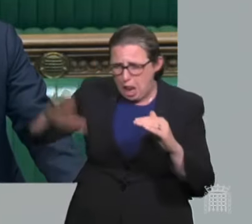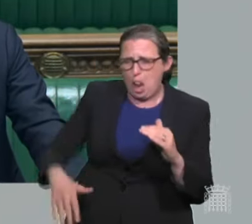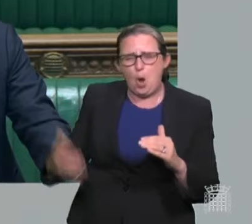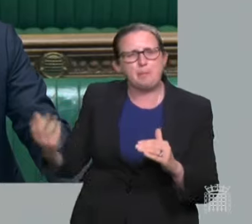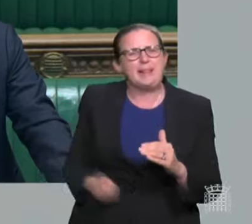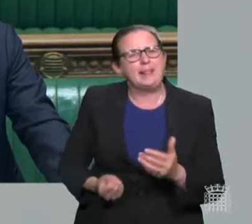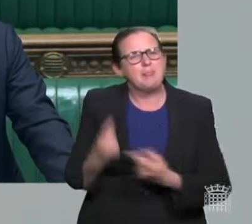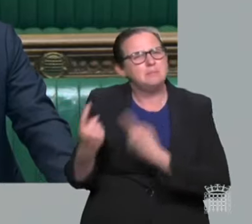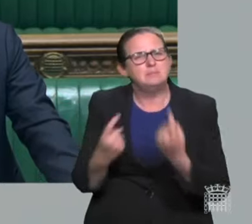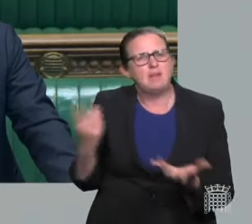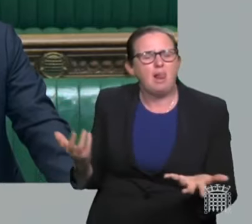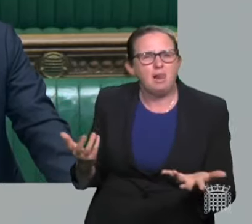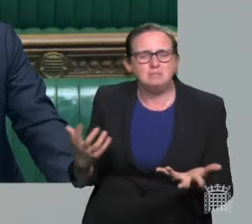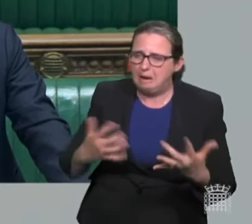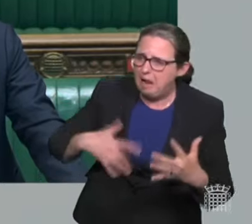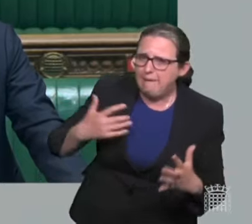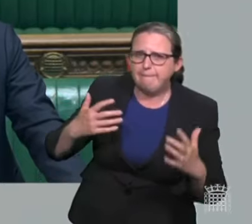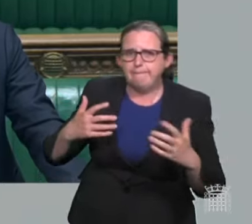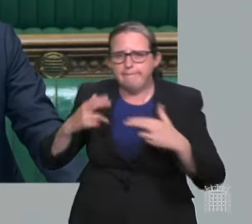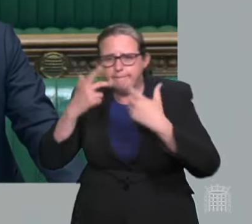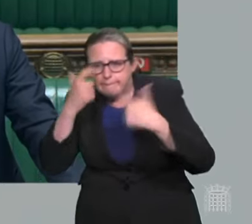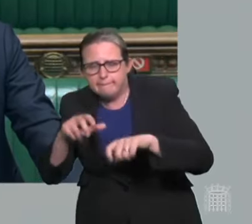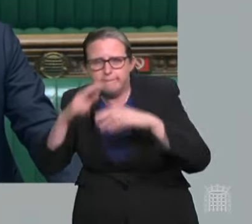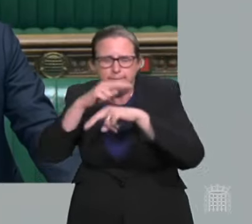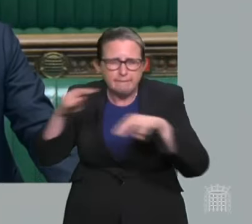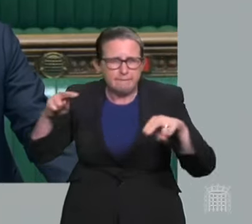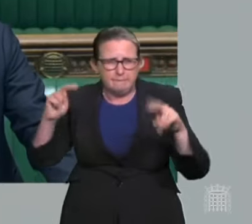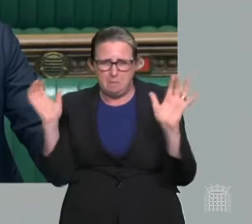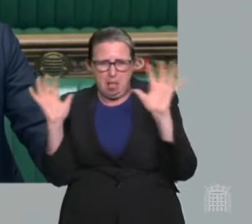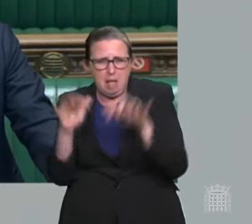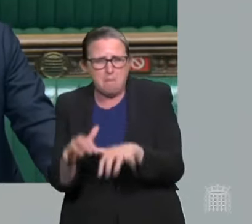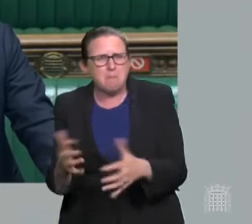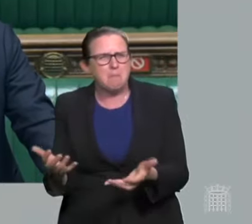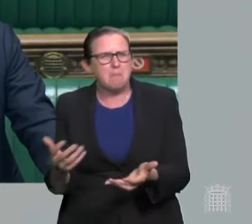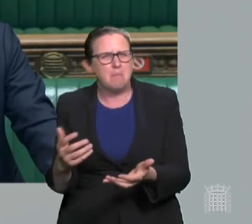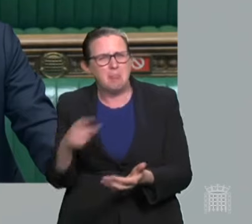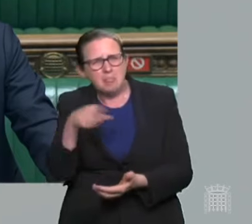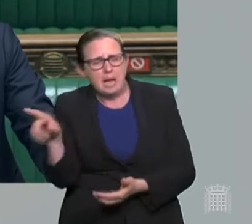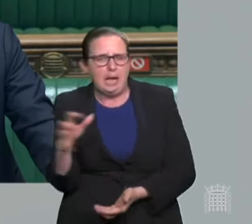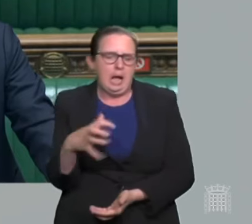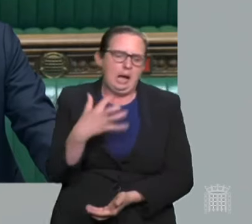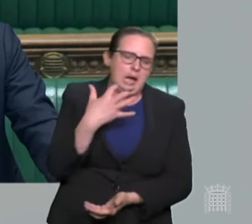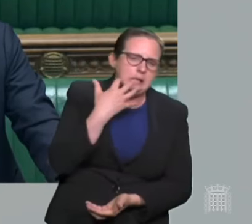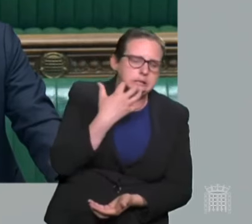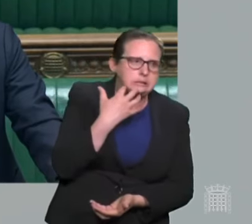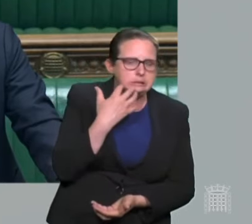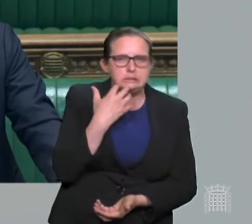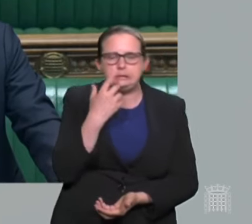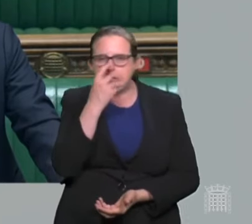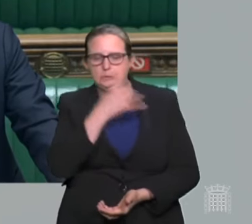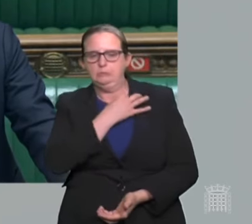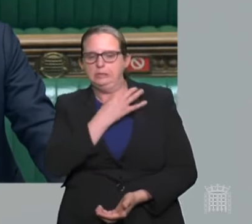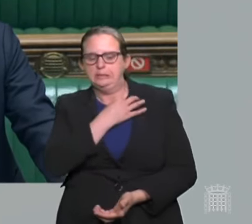disproportionately impacted by this virus from day one. And now he's asking them to bear the brunt of the increased